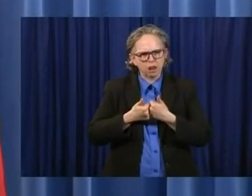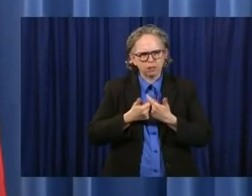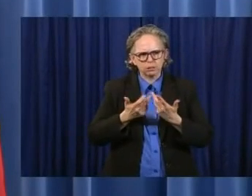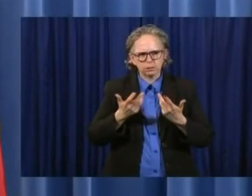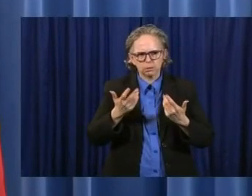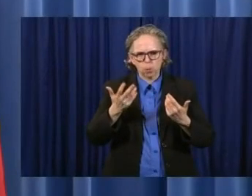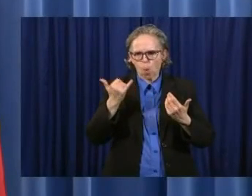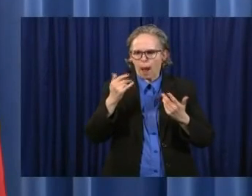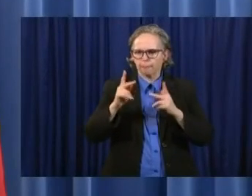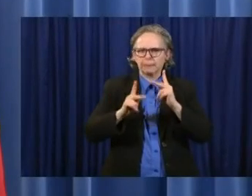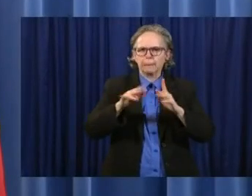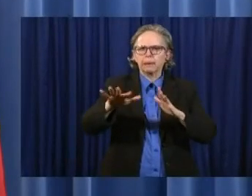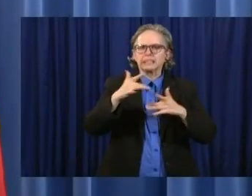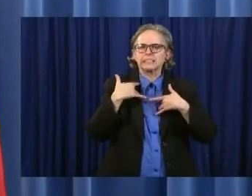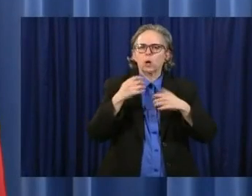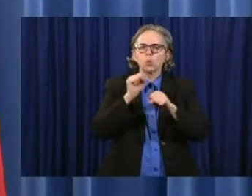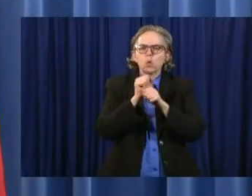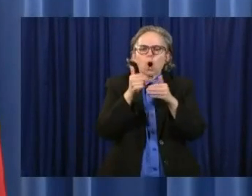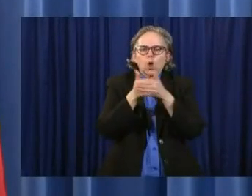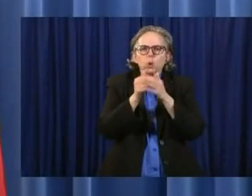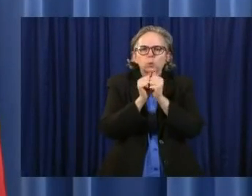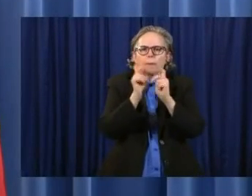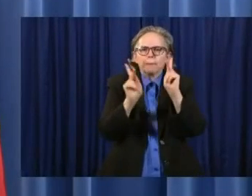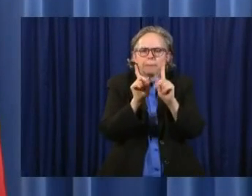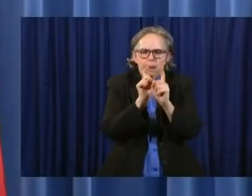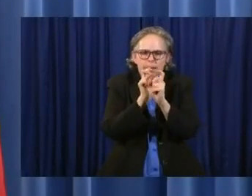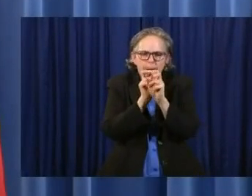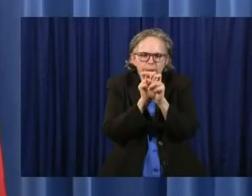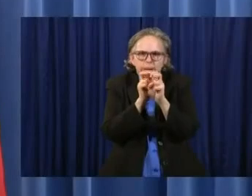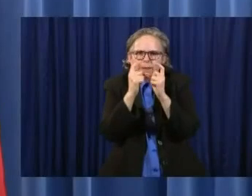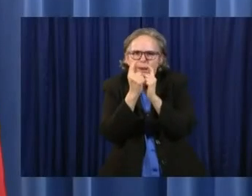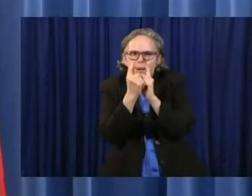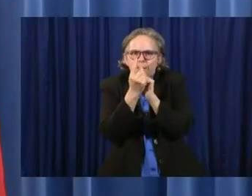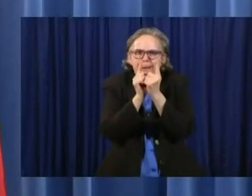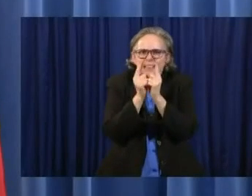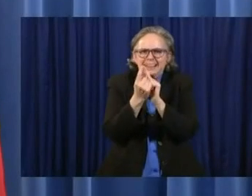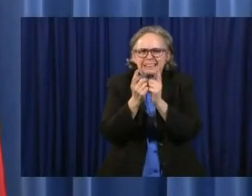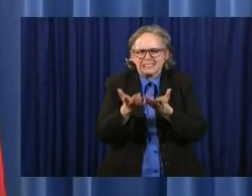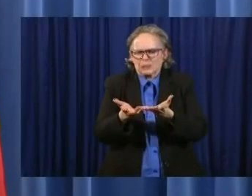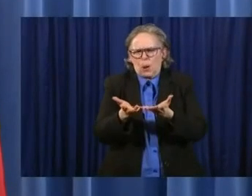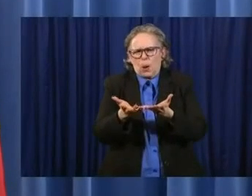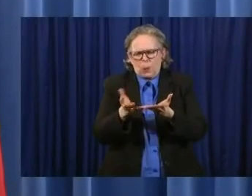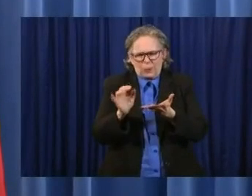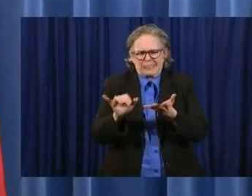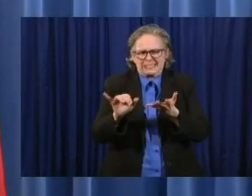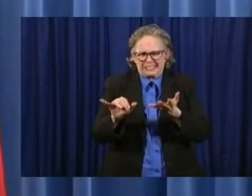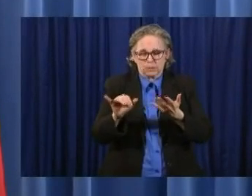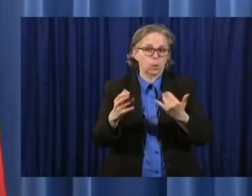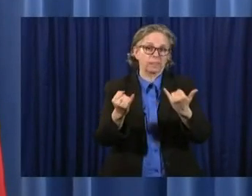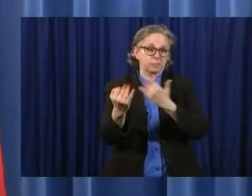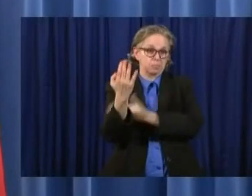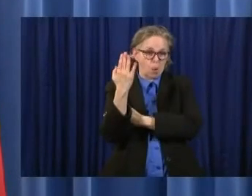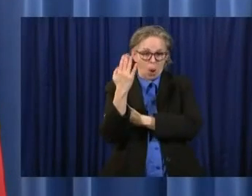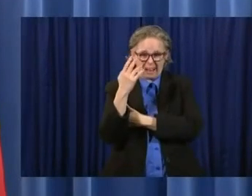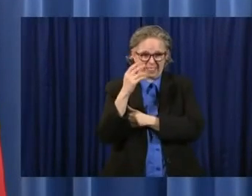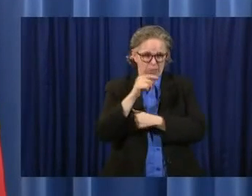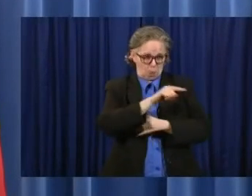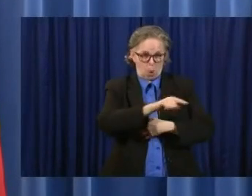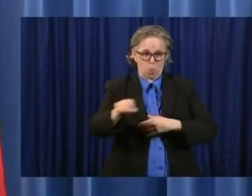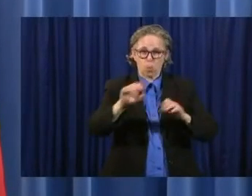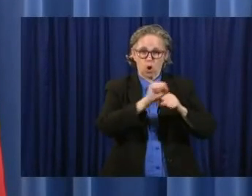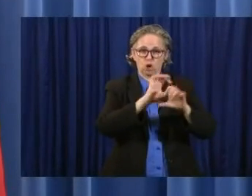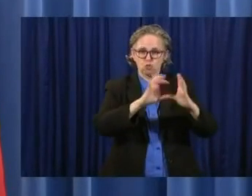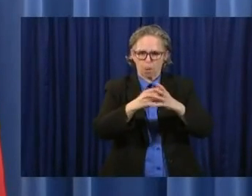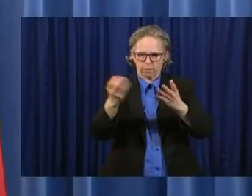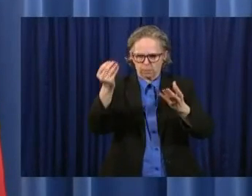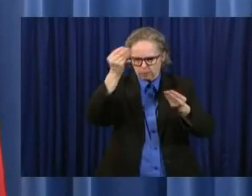But I got a report yesterday or this morning, I guess, in regard to some of these working groups. We'll have